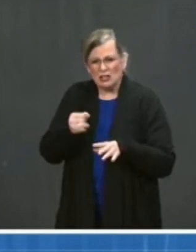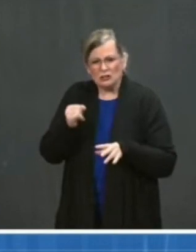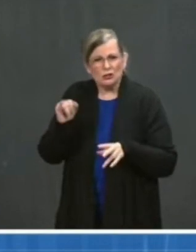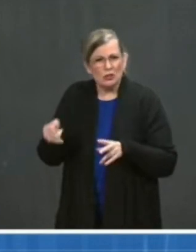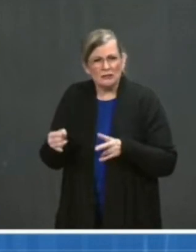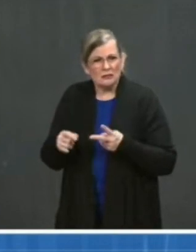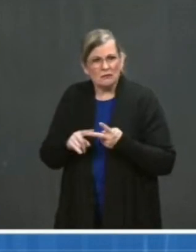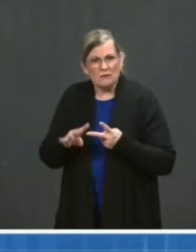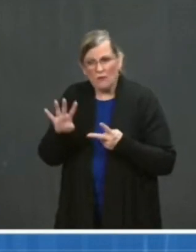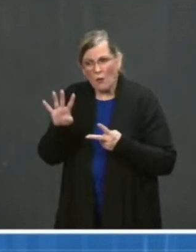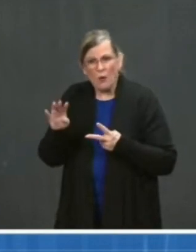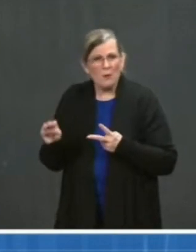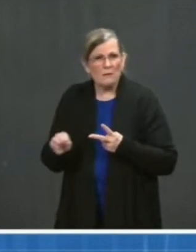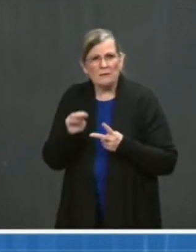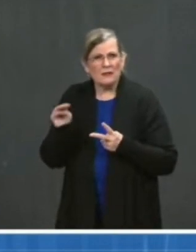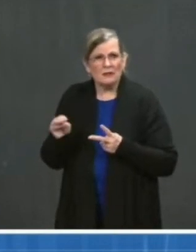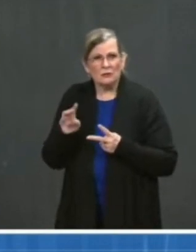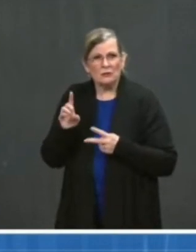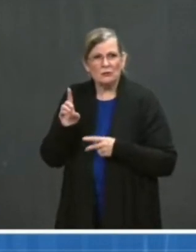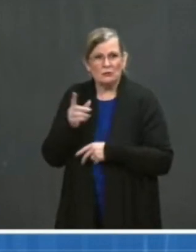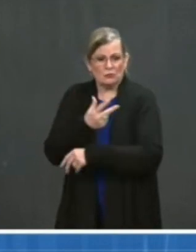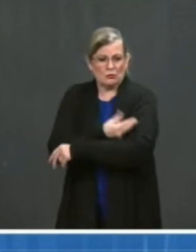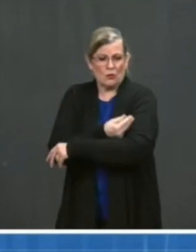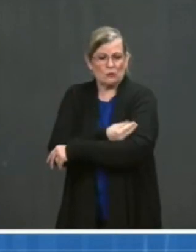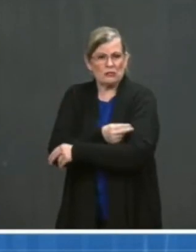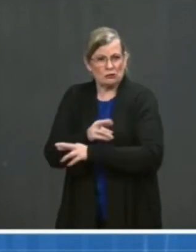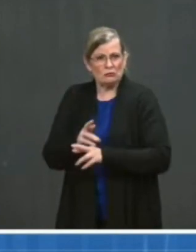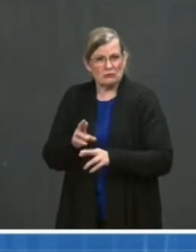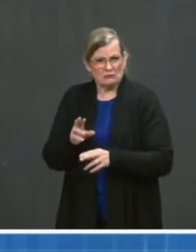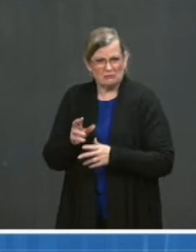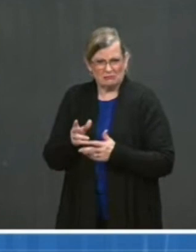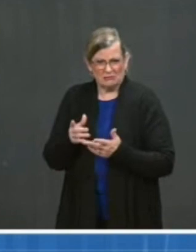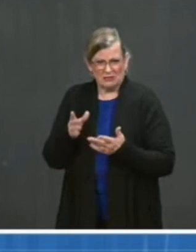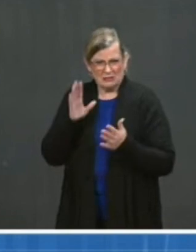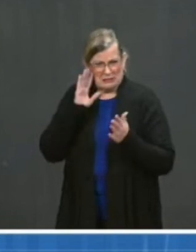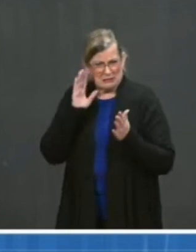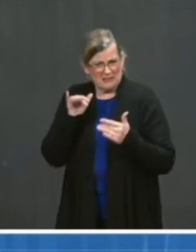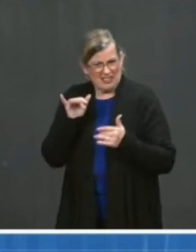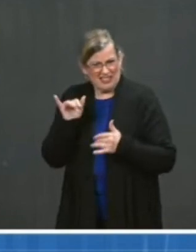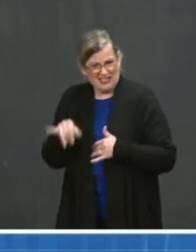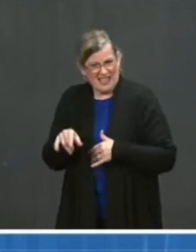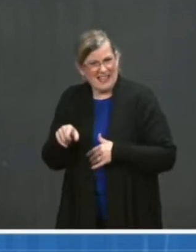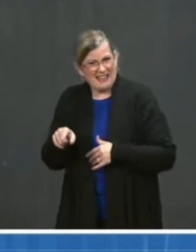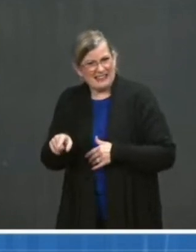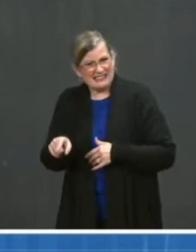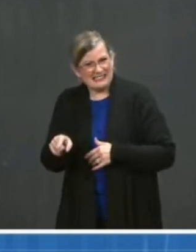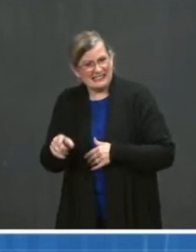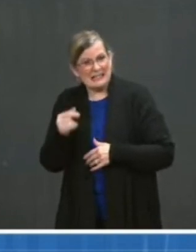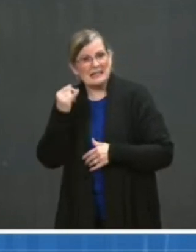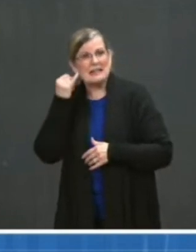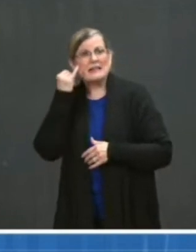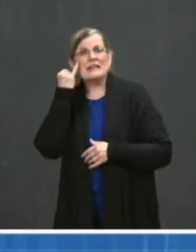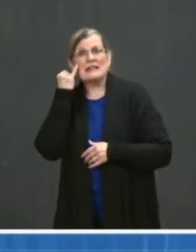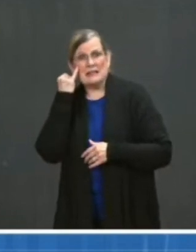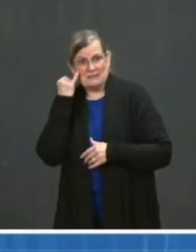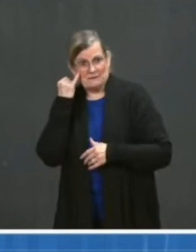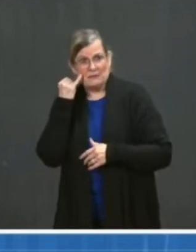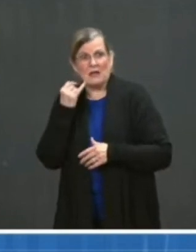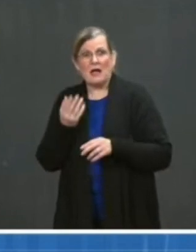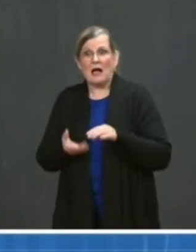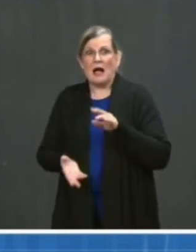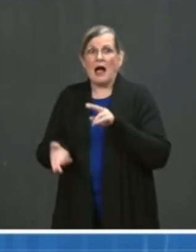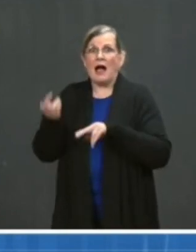in April. Would you have expected that number to be higher if a merchant had been approved rather than have these issues at its plant? Thank you.